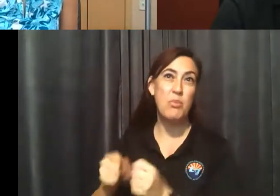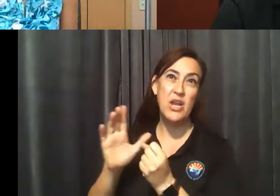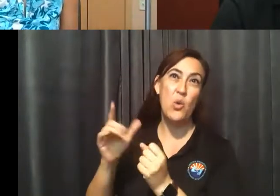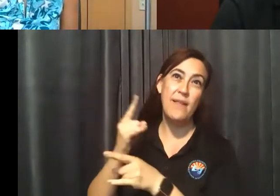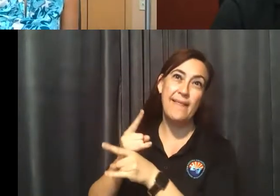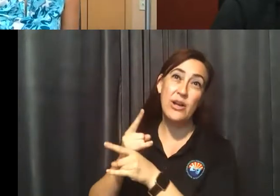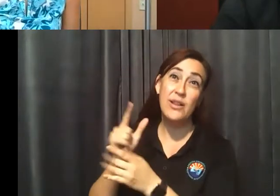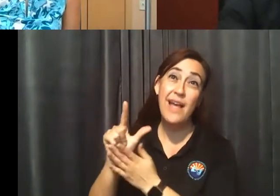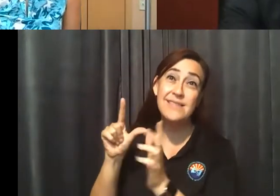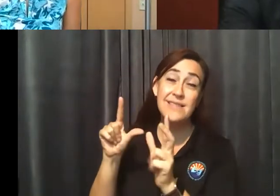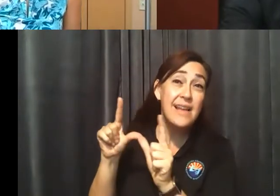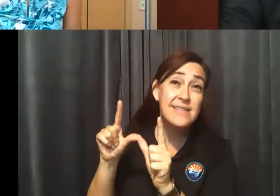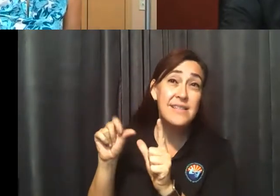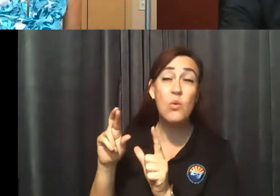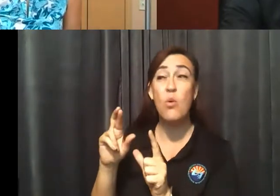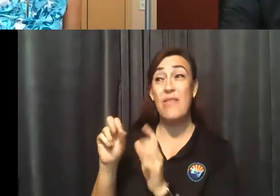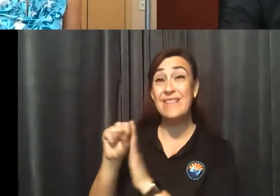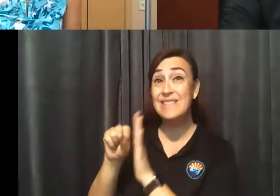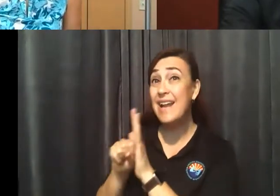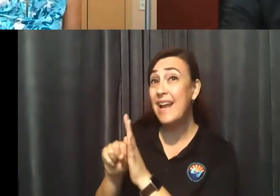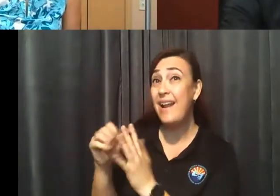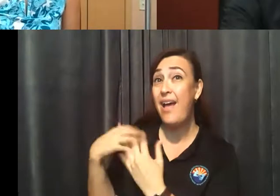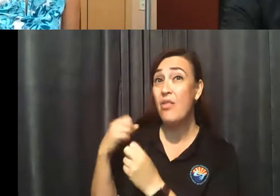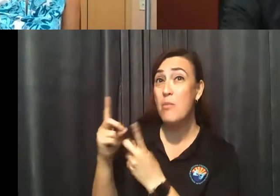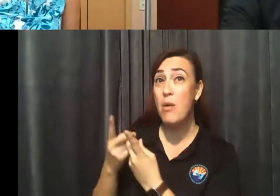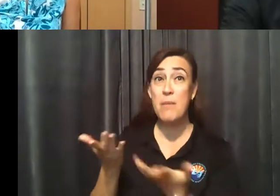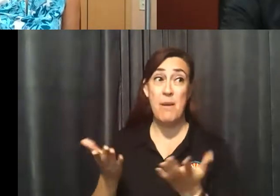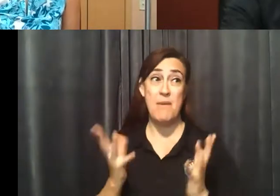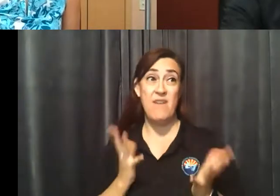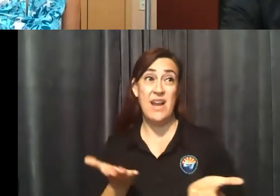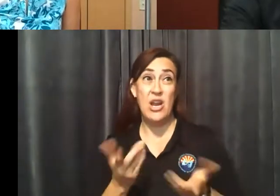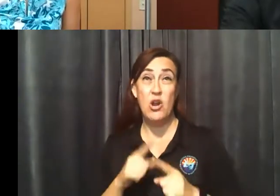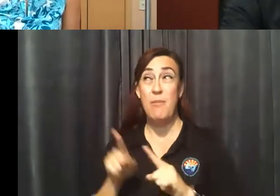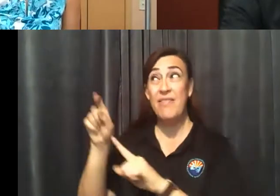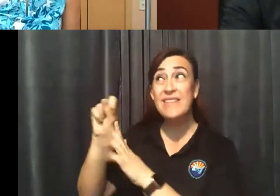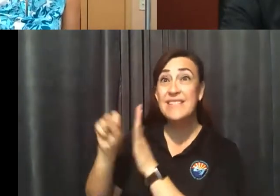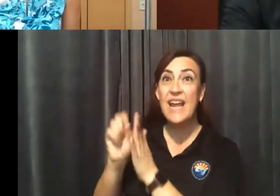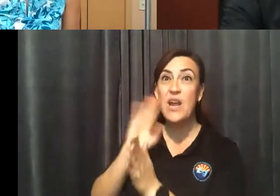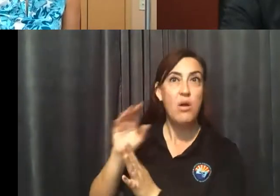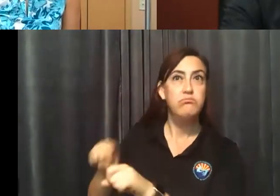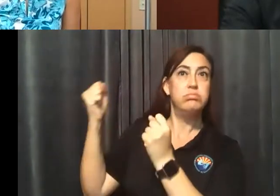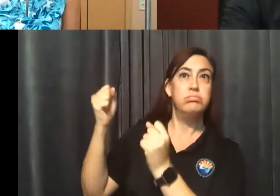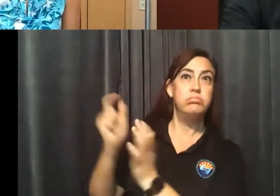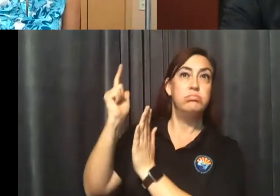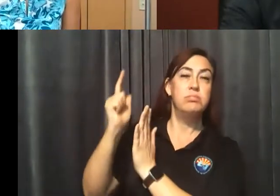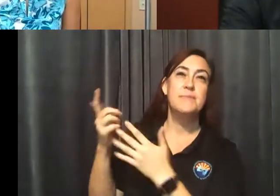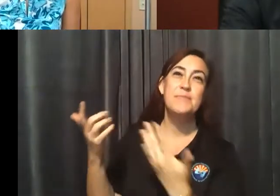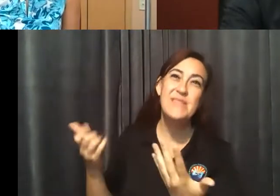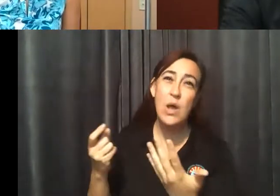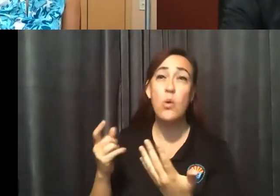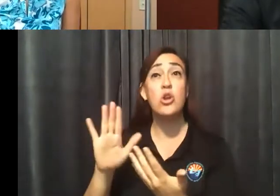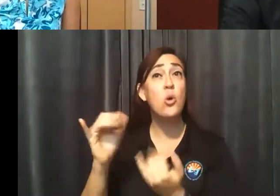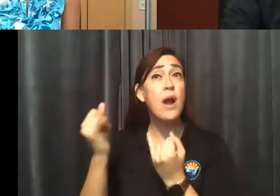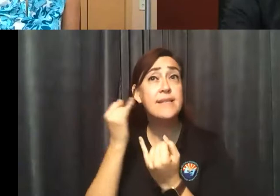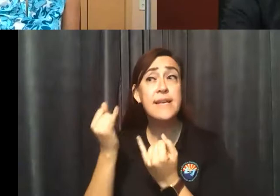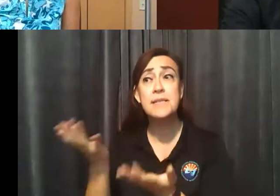department. So I think that, you know, like I mentioned, bring us your ideas at the, to our environmental health office. Let's see